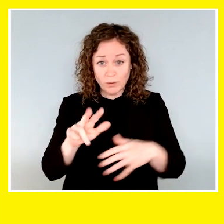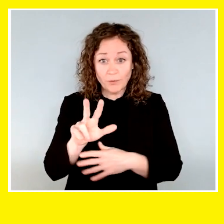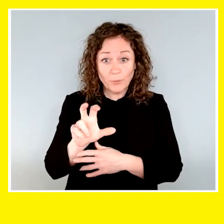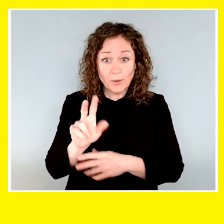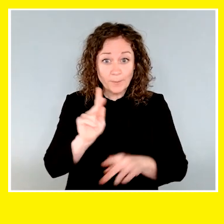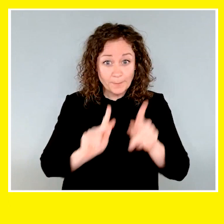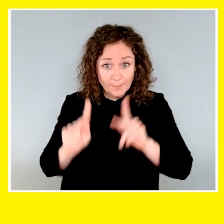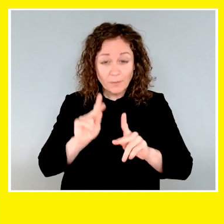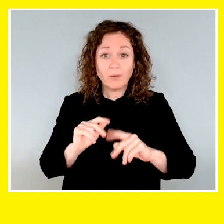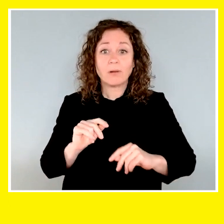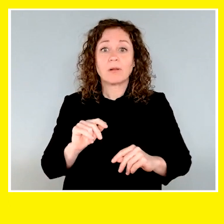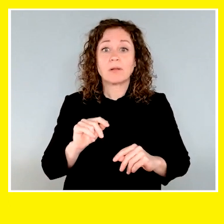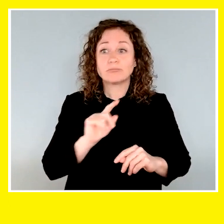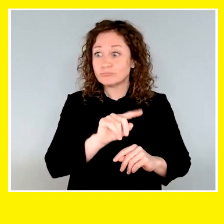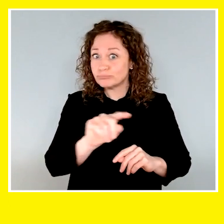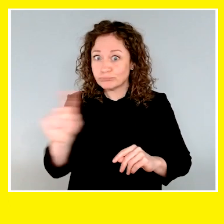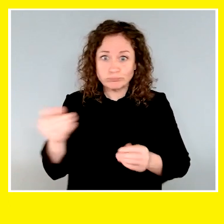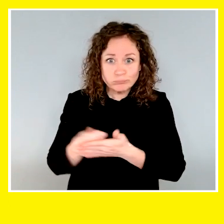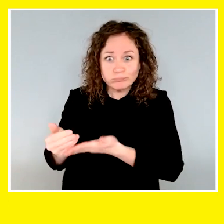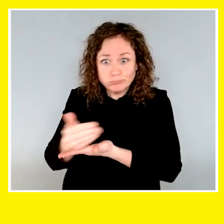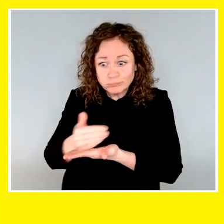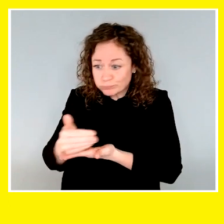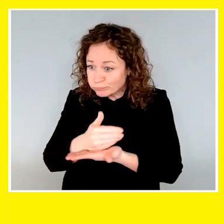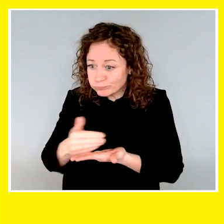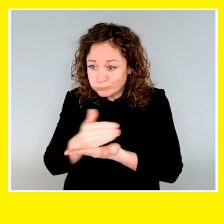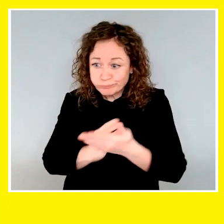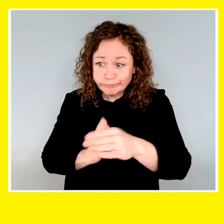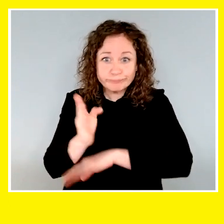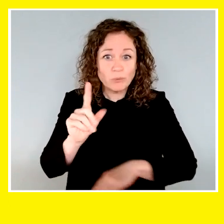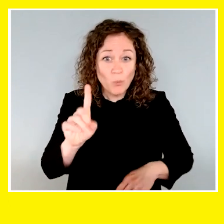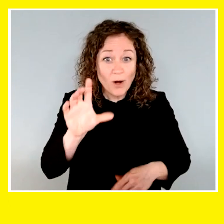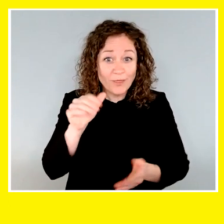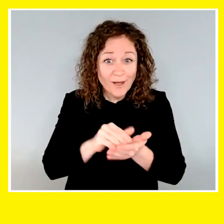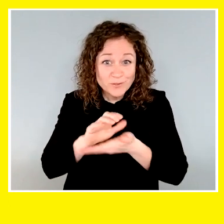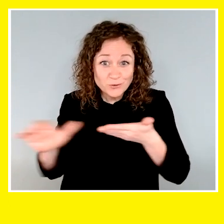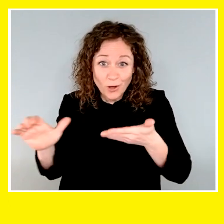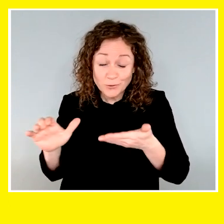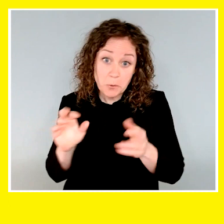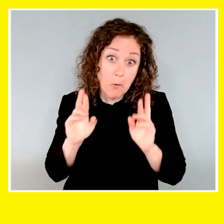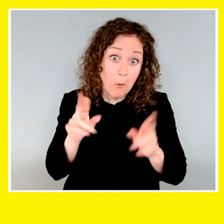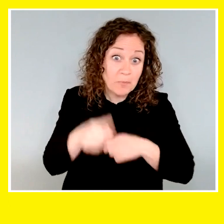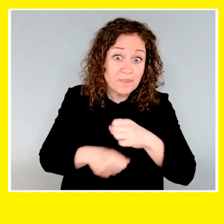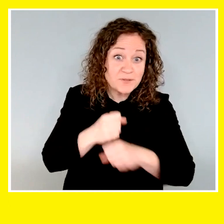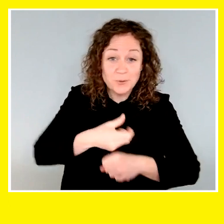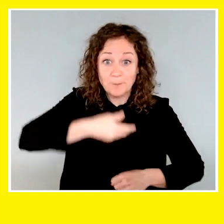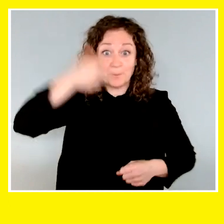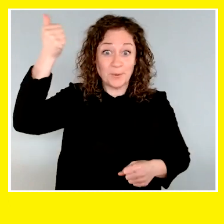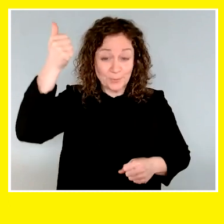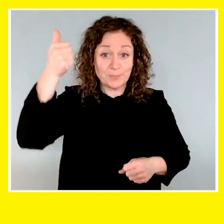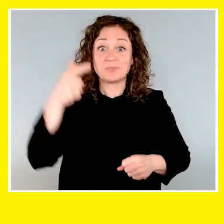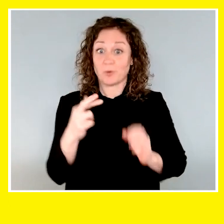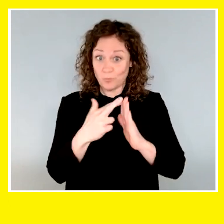success with more than 300 participants raising over $100,000. With your help, we're hoping to top that this year.